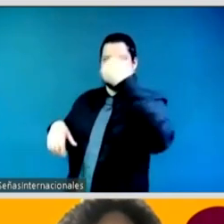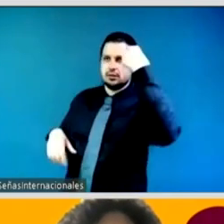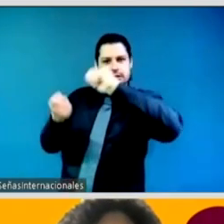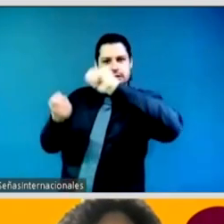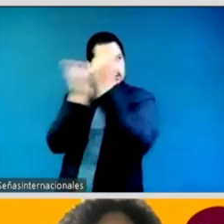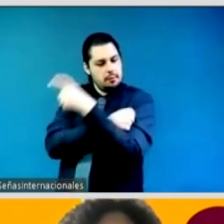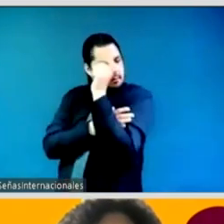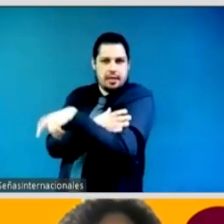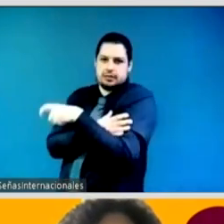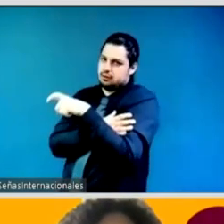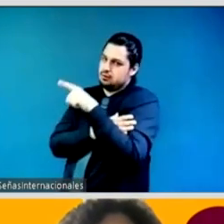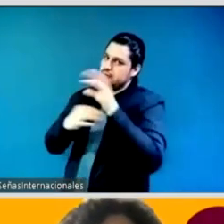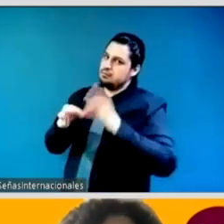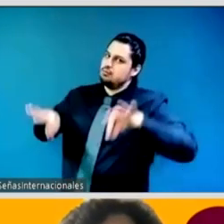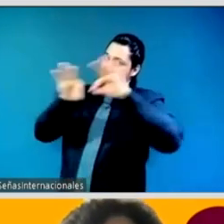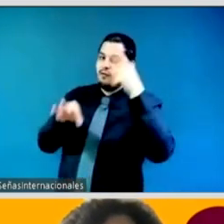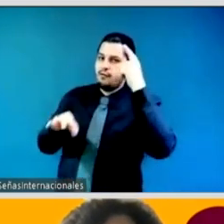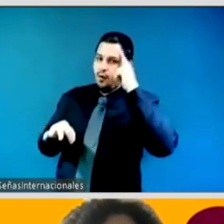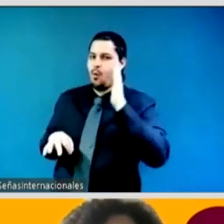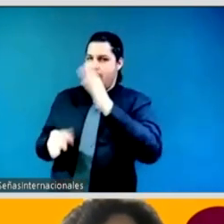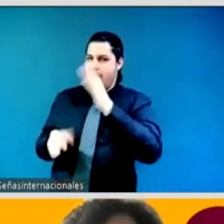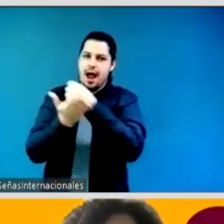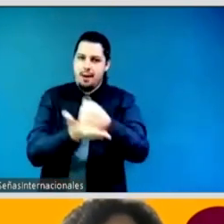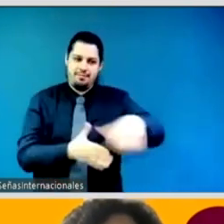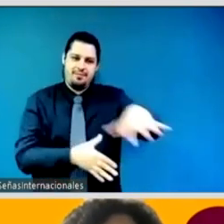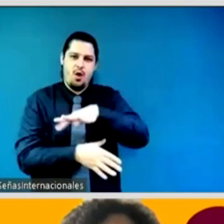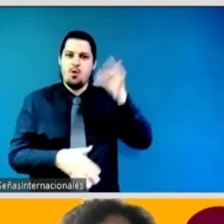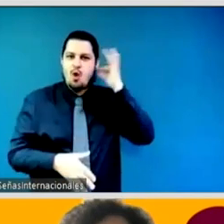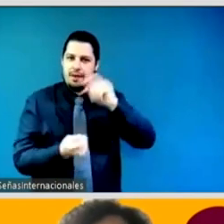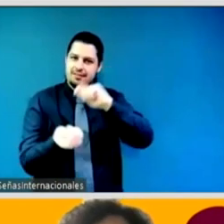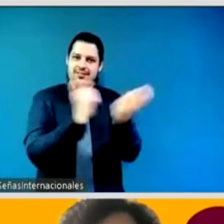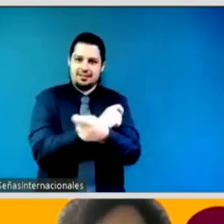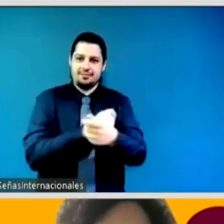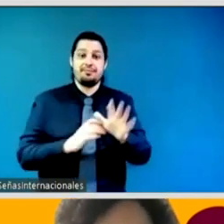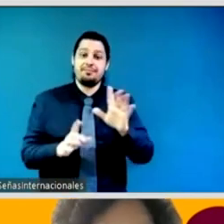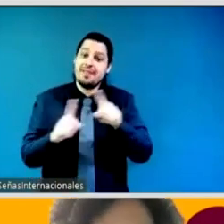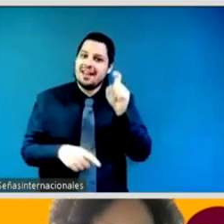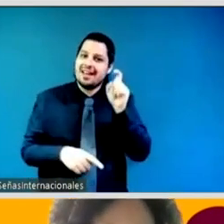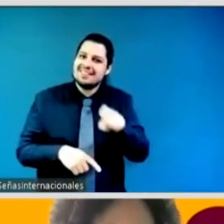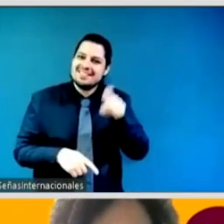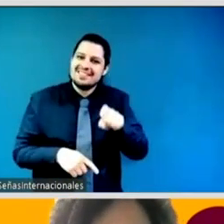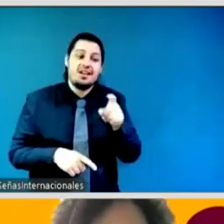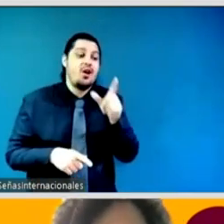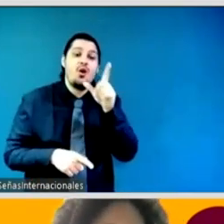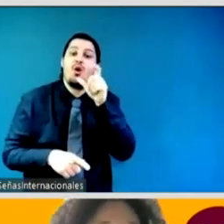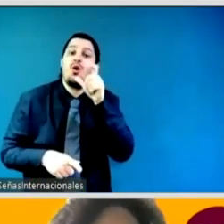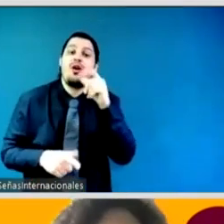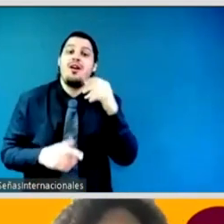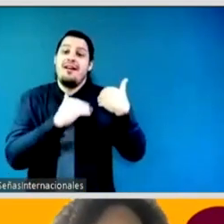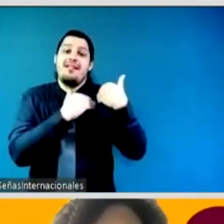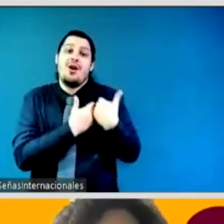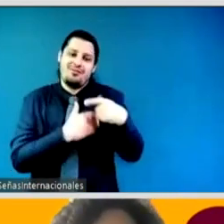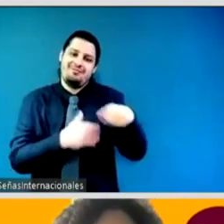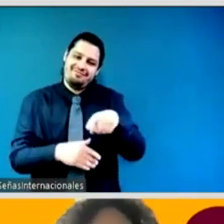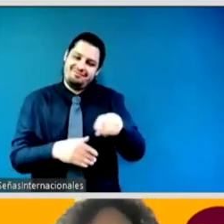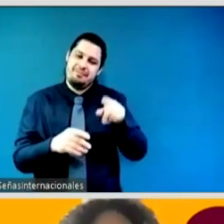them the world just won't change so back to you thank you so much kitty uh veronica and